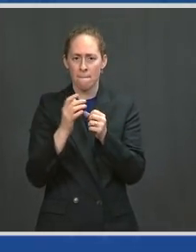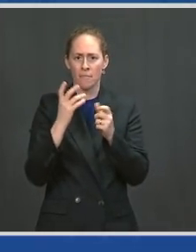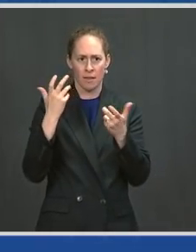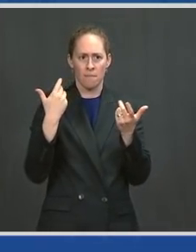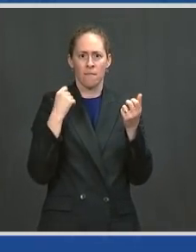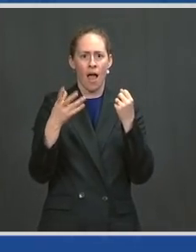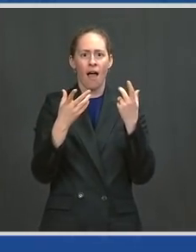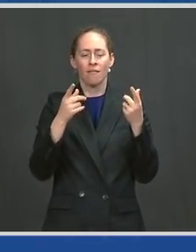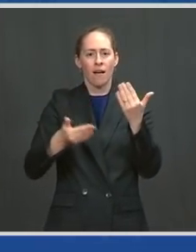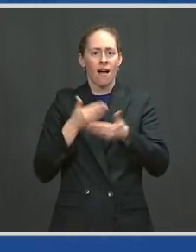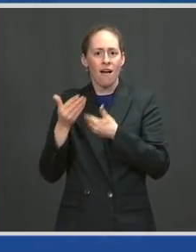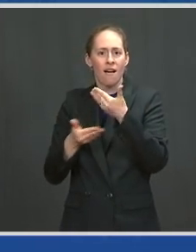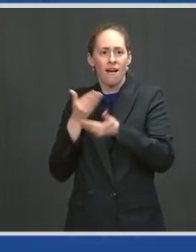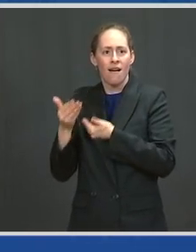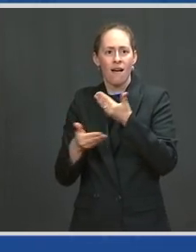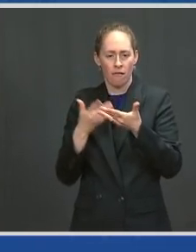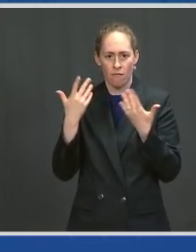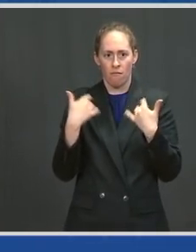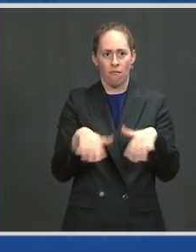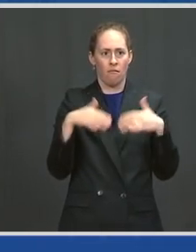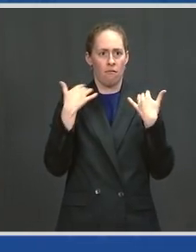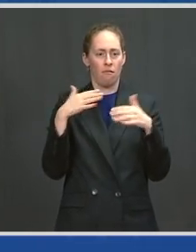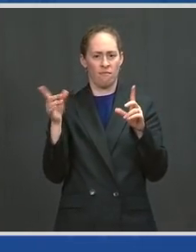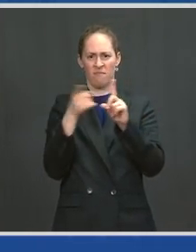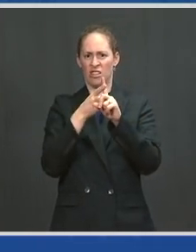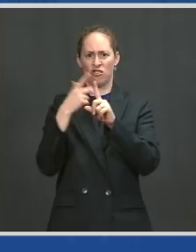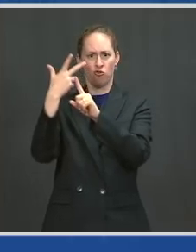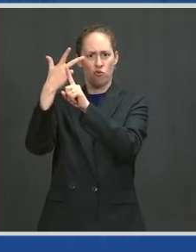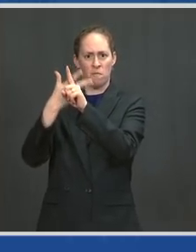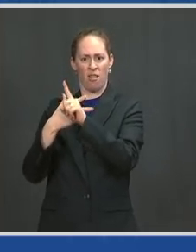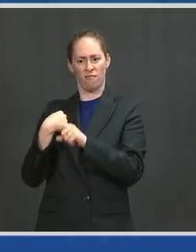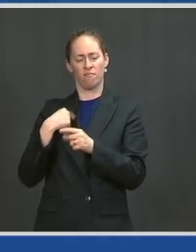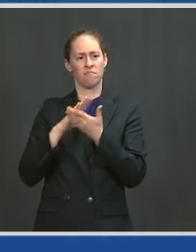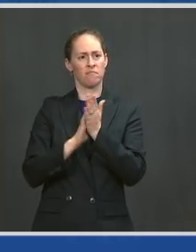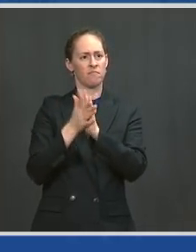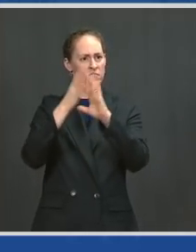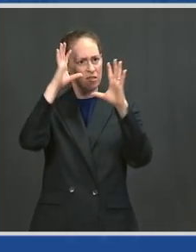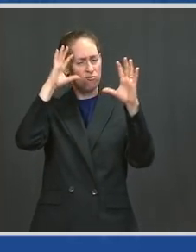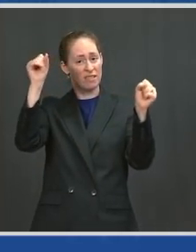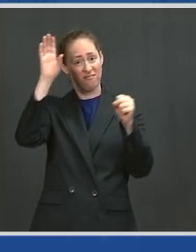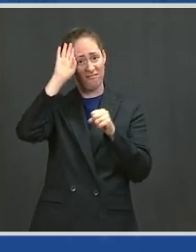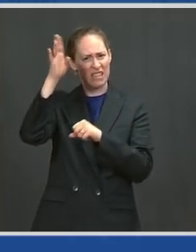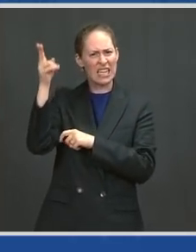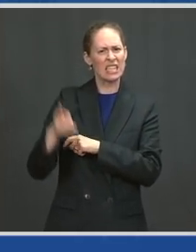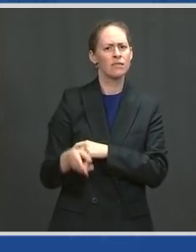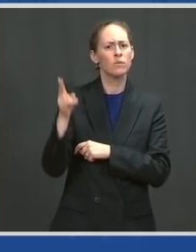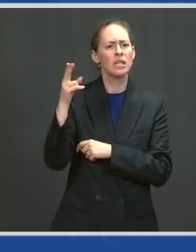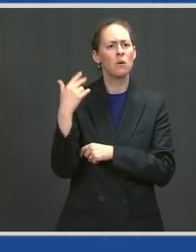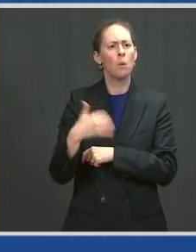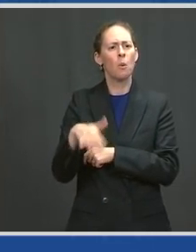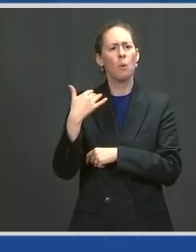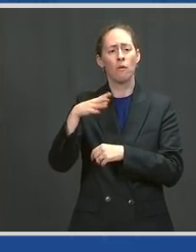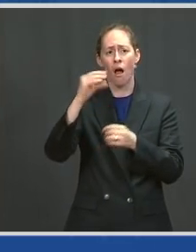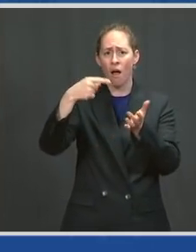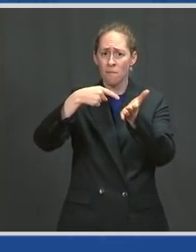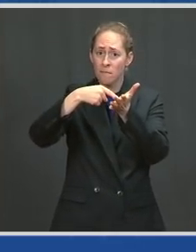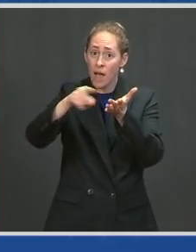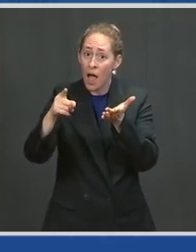in the first three months of any administration in American history. And rising wages. Rising wages.